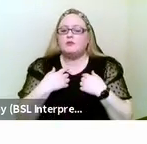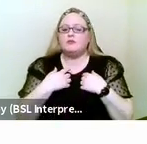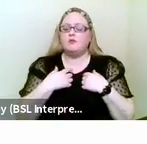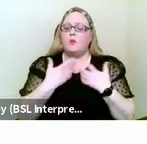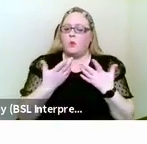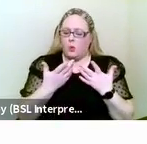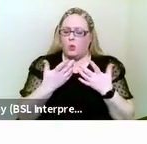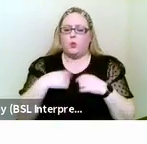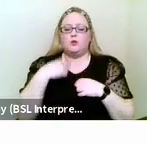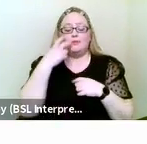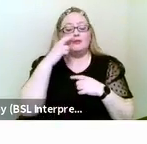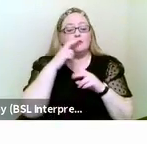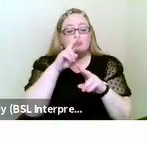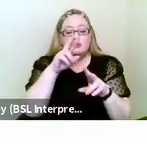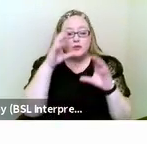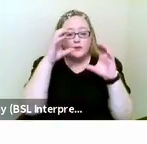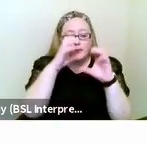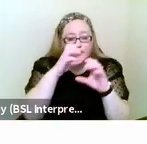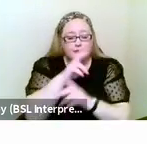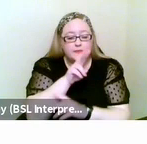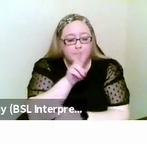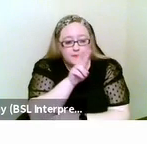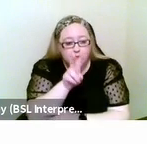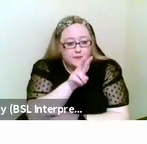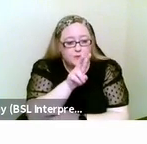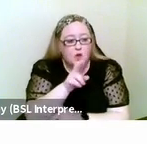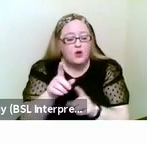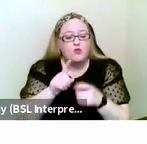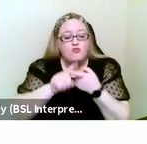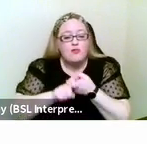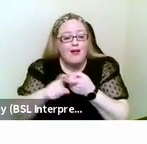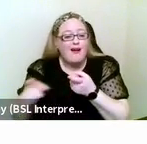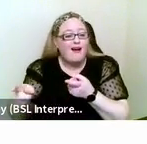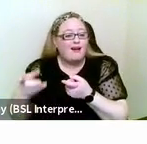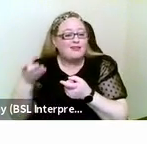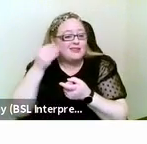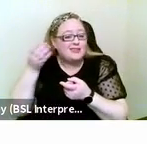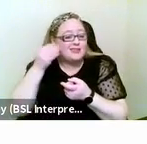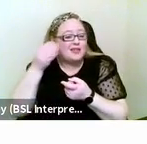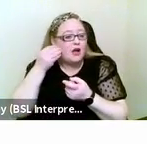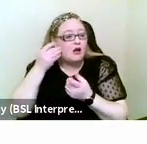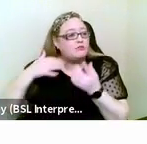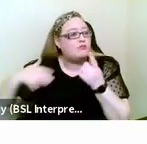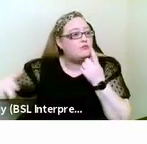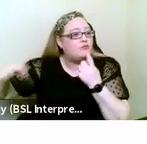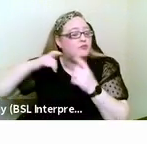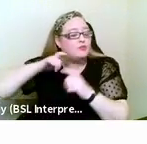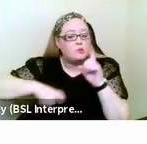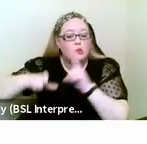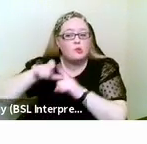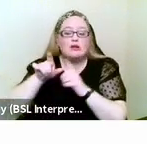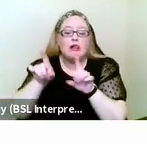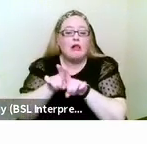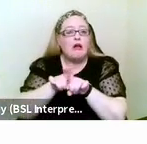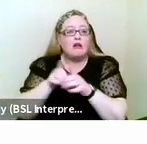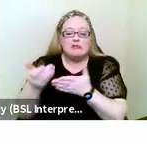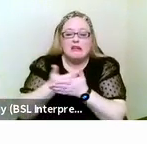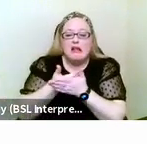and i rely on my hearing to safely navigate perhaps crossing roads or getting out and about safely